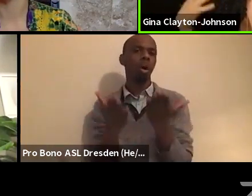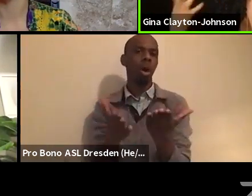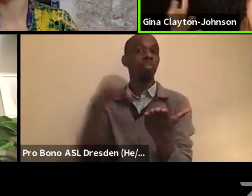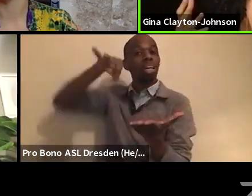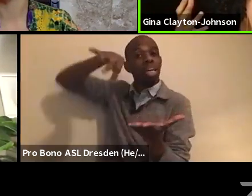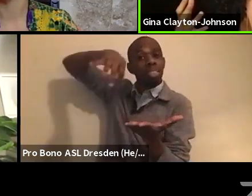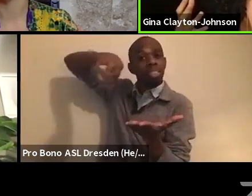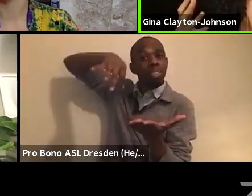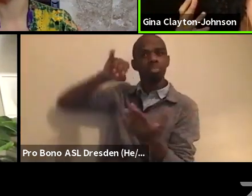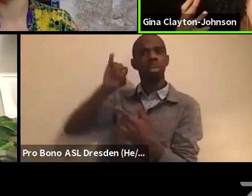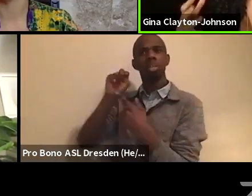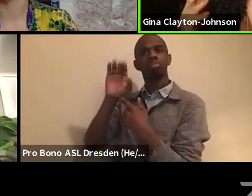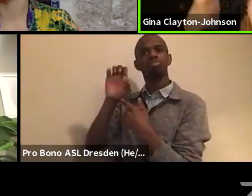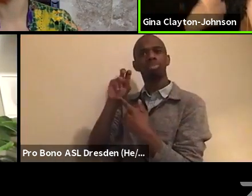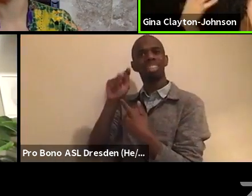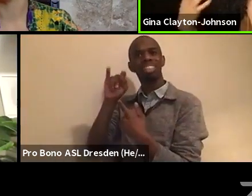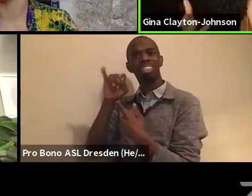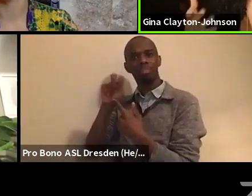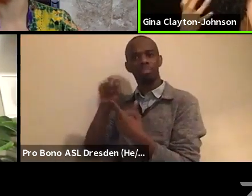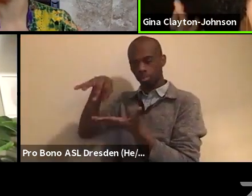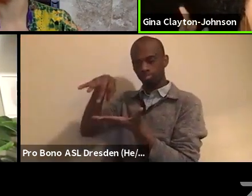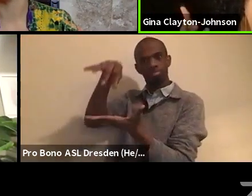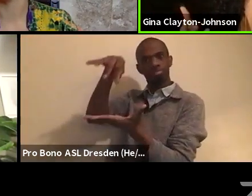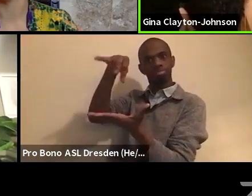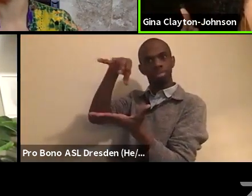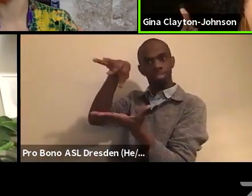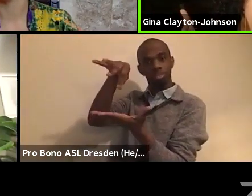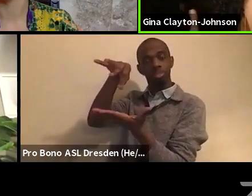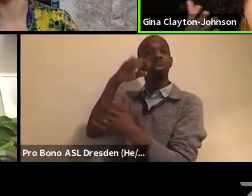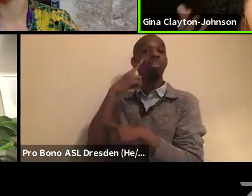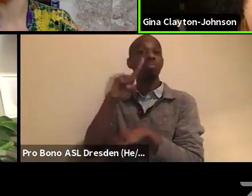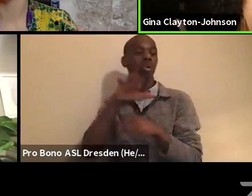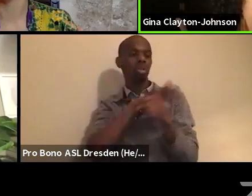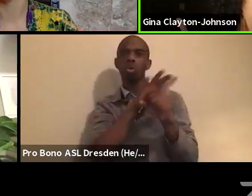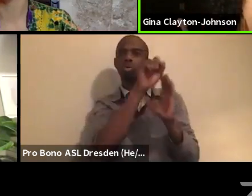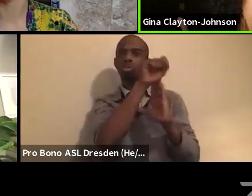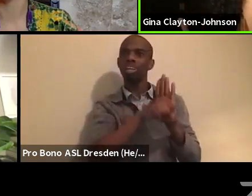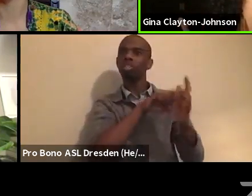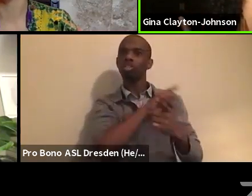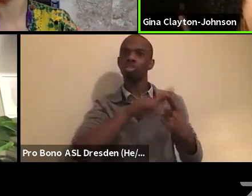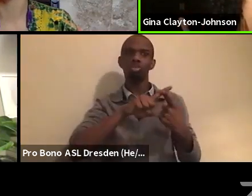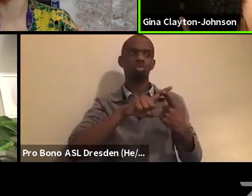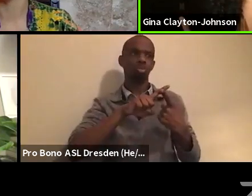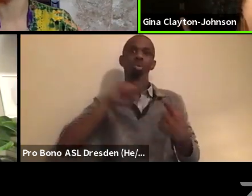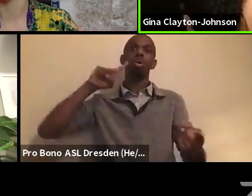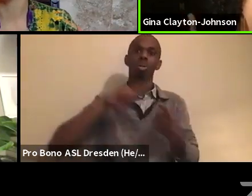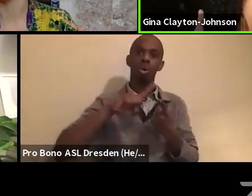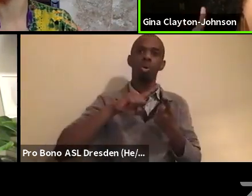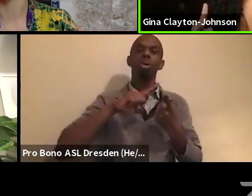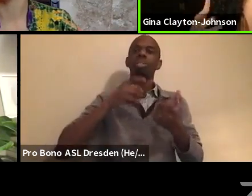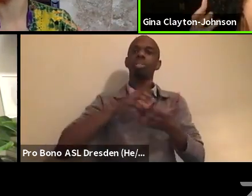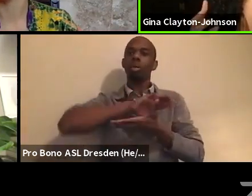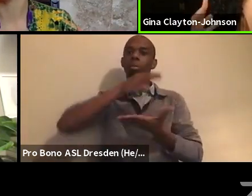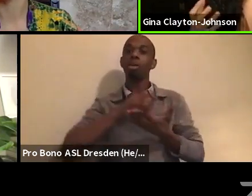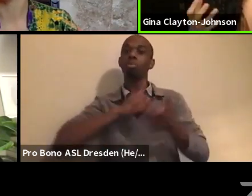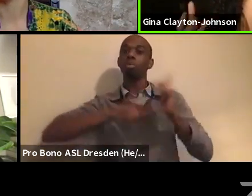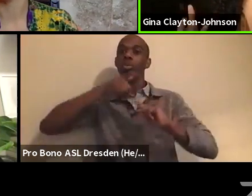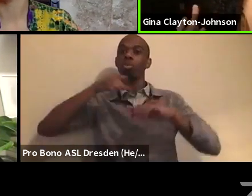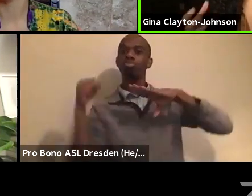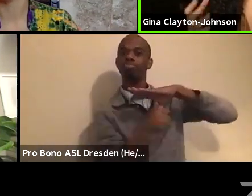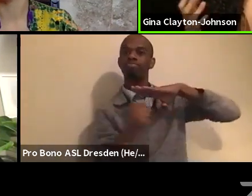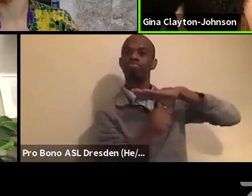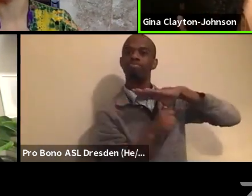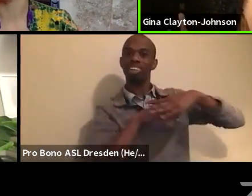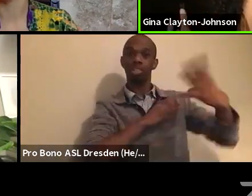decarcerate, decriminalize, but there's a lot that states can do on their own in that regard as well. Um, and so we actually